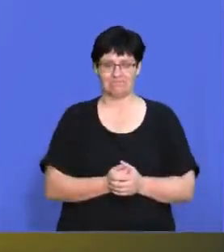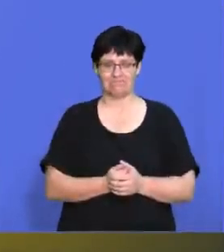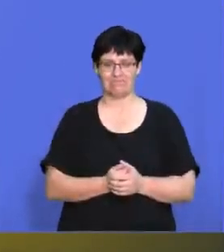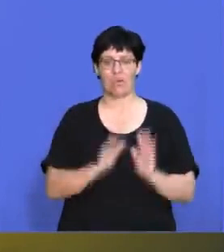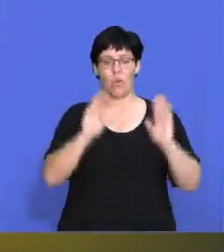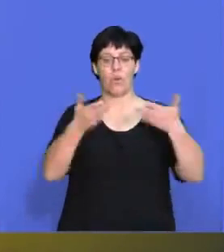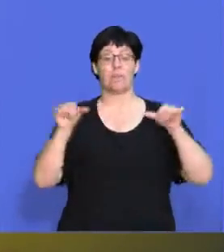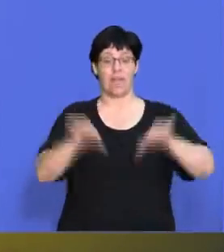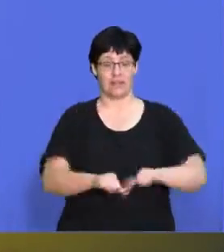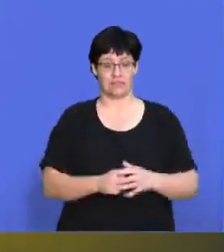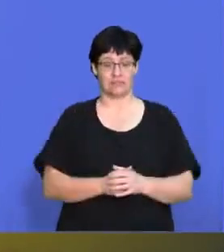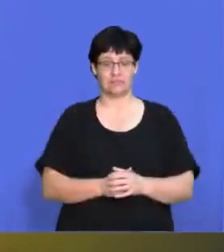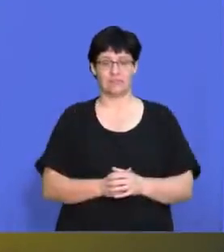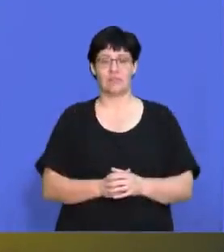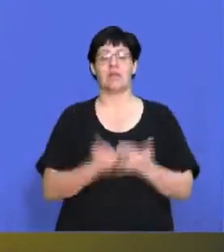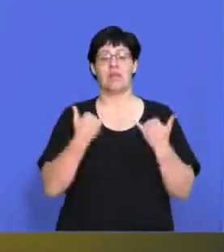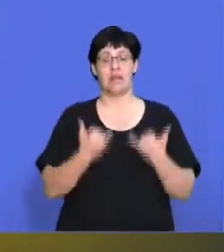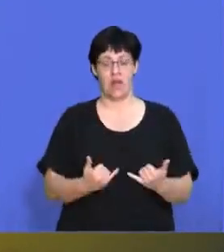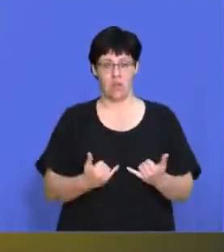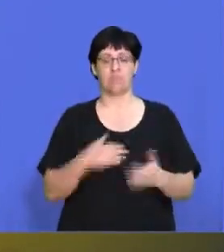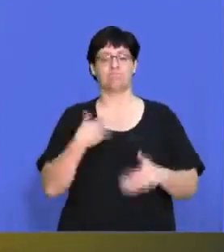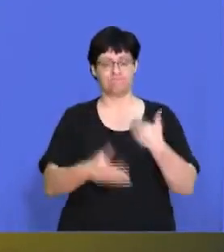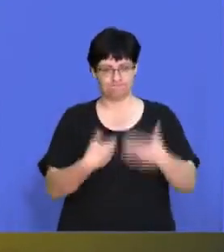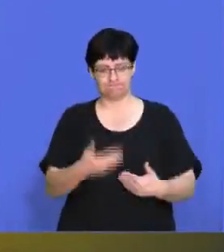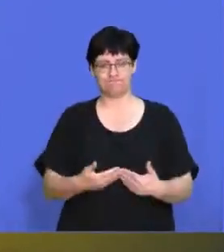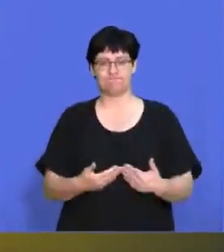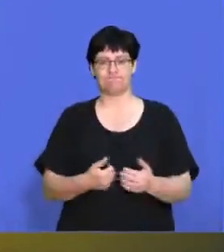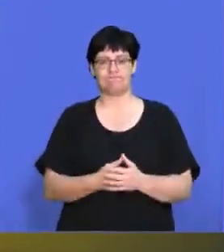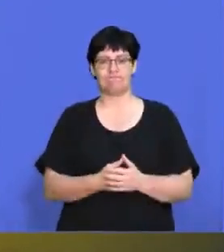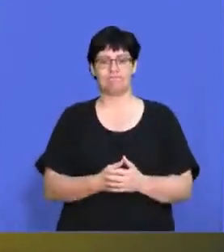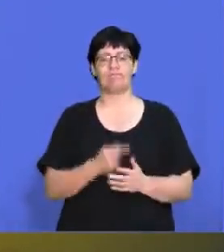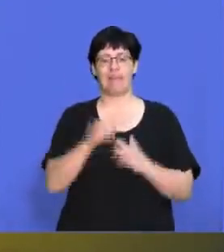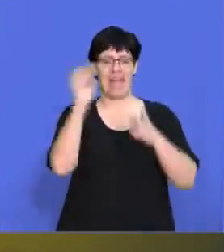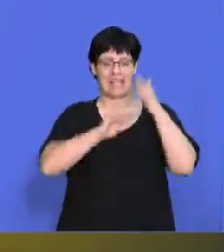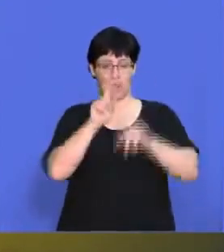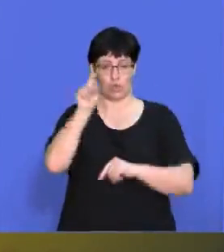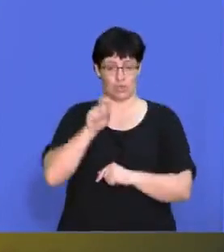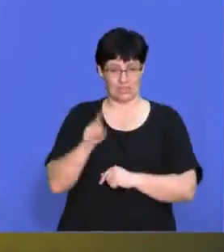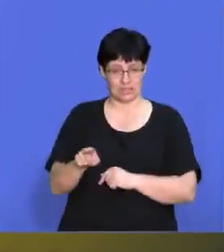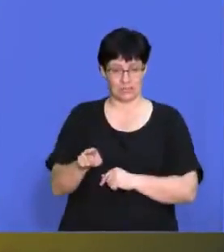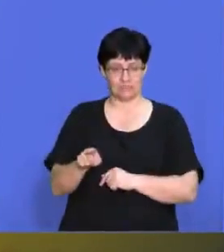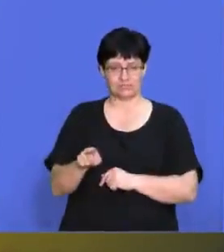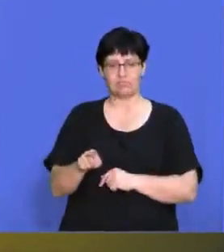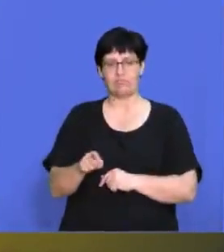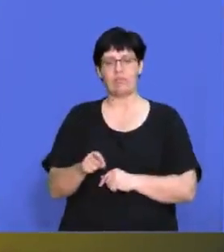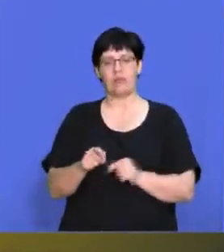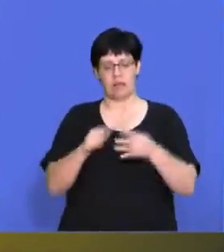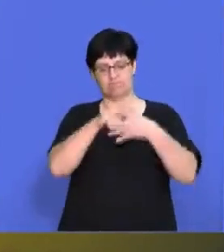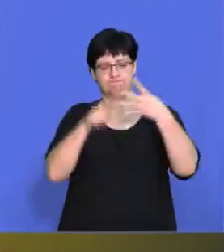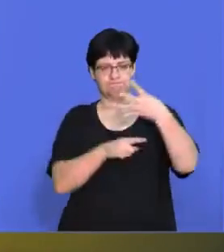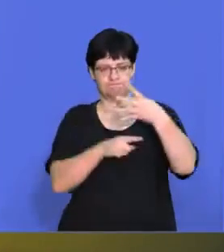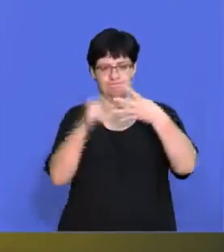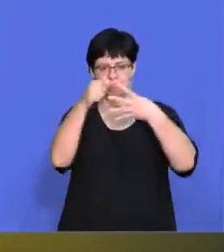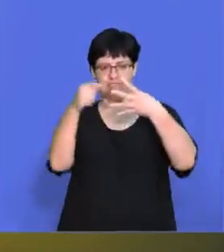We're going to be carrying on with this essay question that can be broken down and potentially be Section B questions.